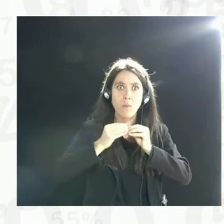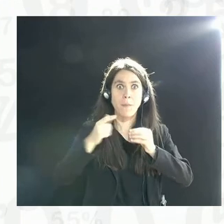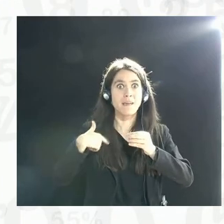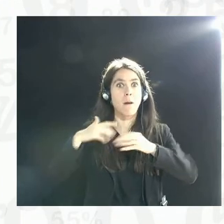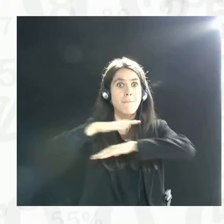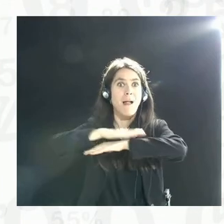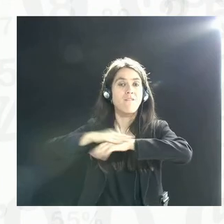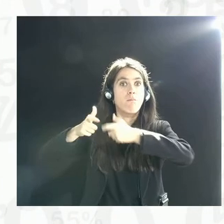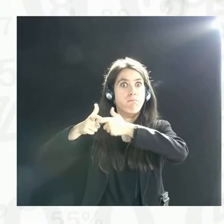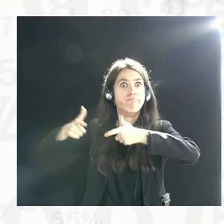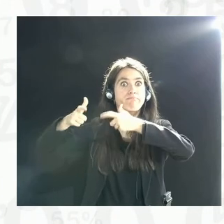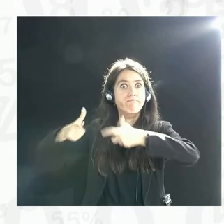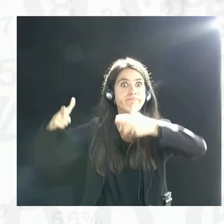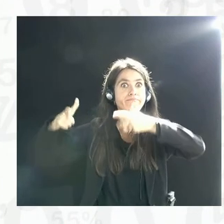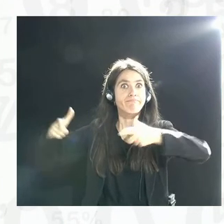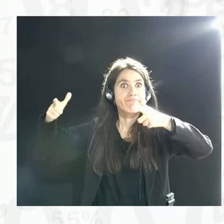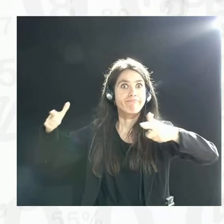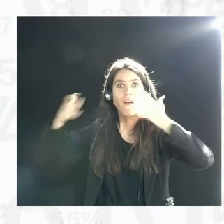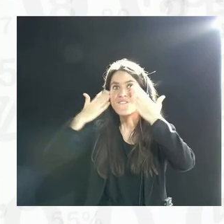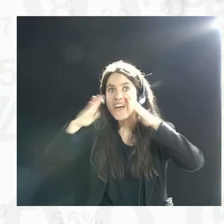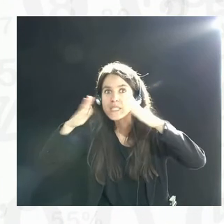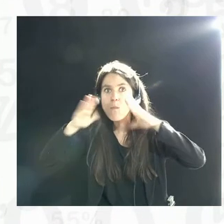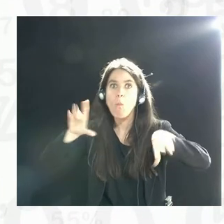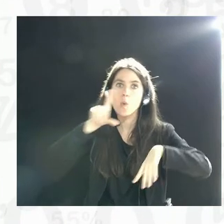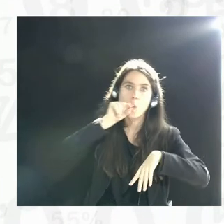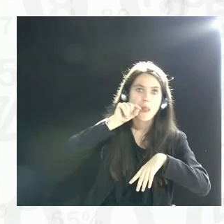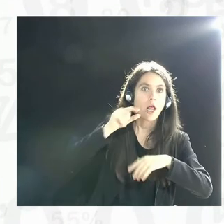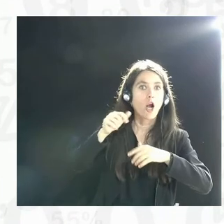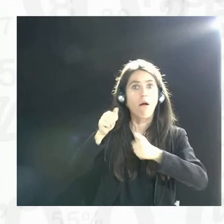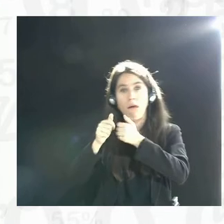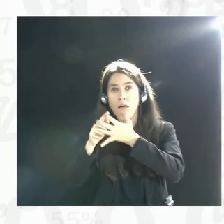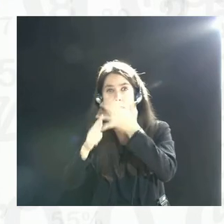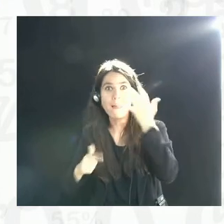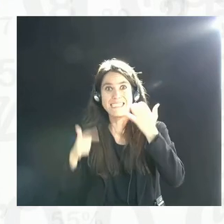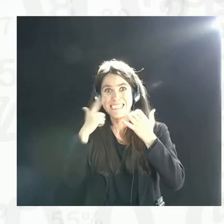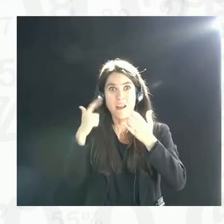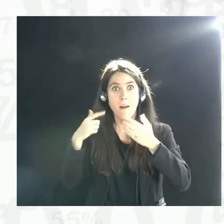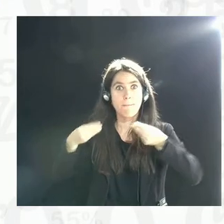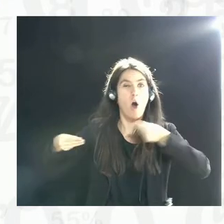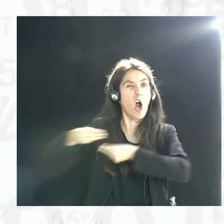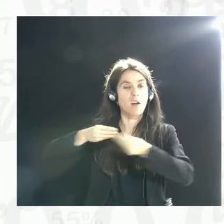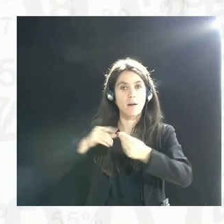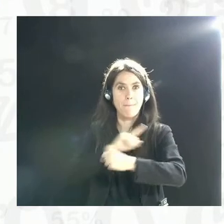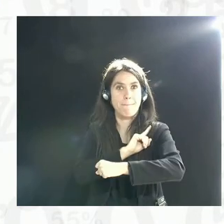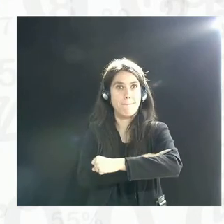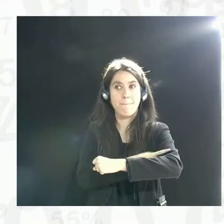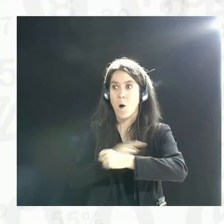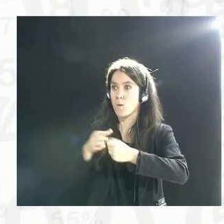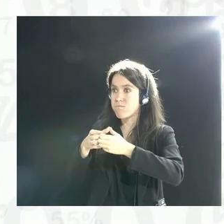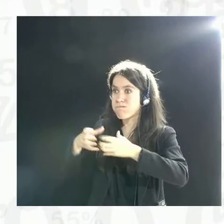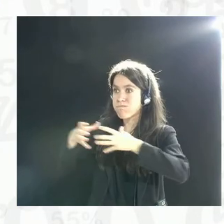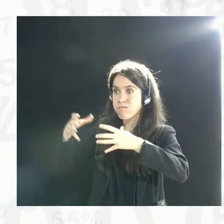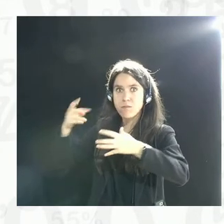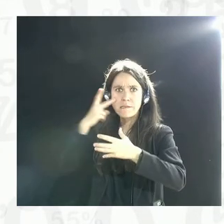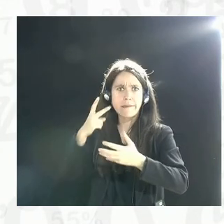and larger. And I think the more the size and the more the market power, the more difficult it is going to be to make sure